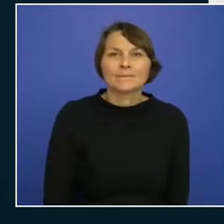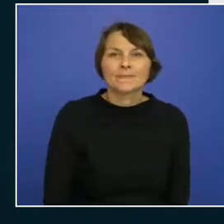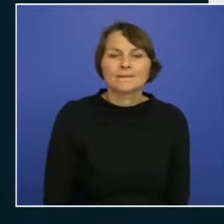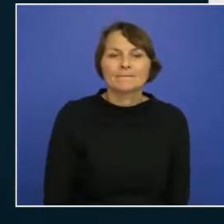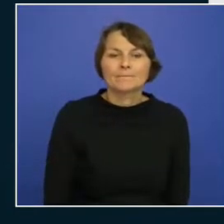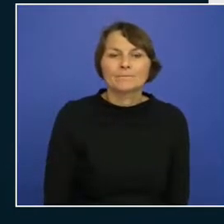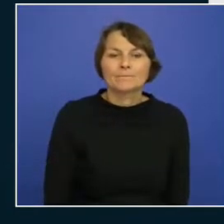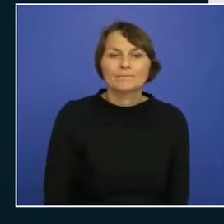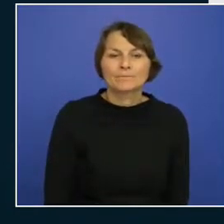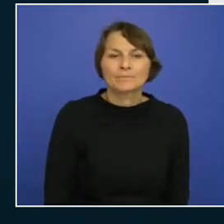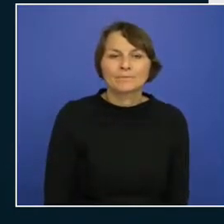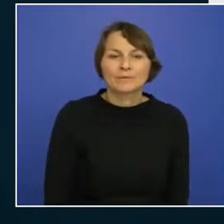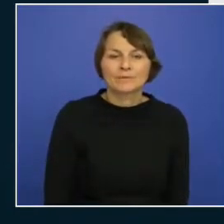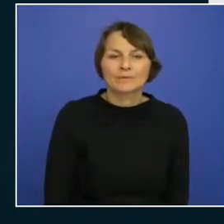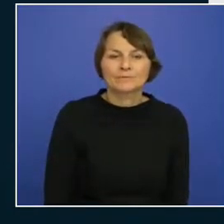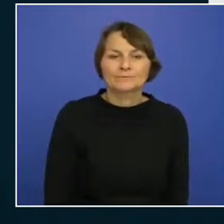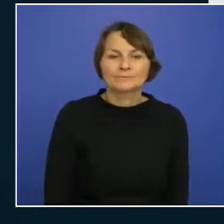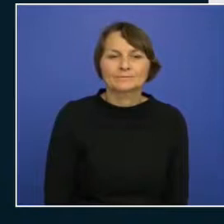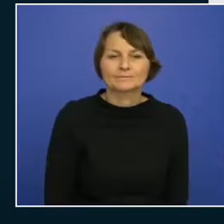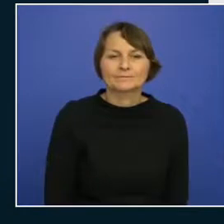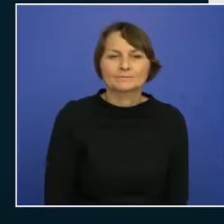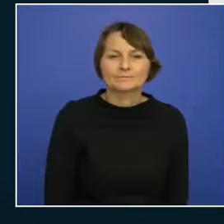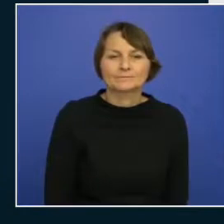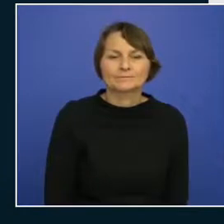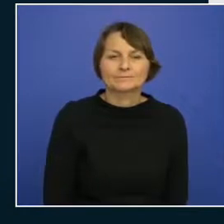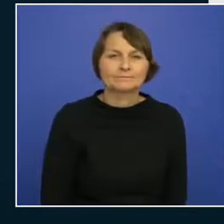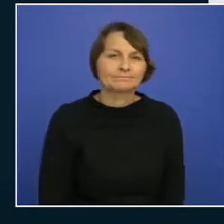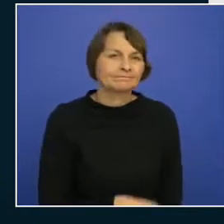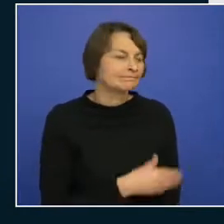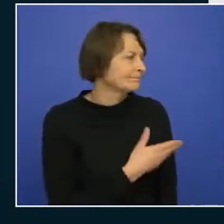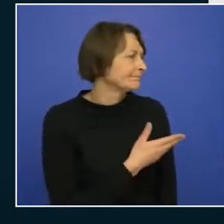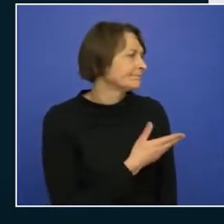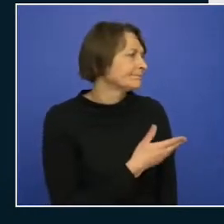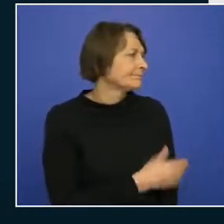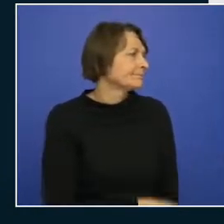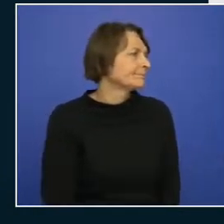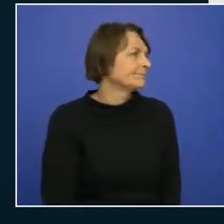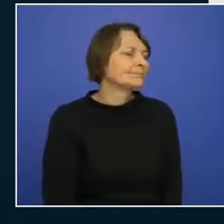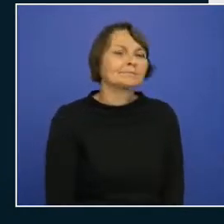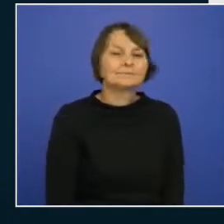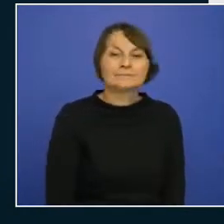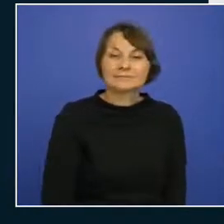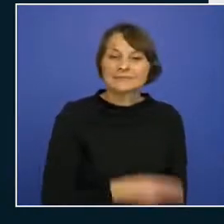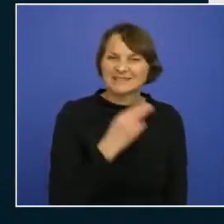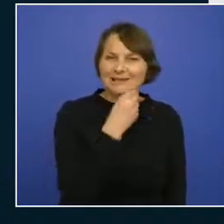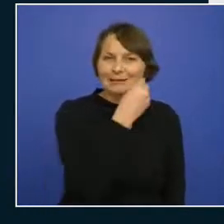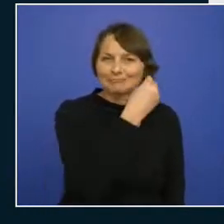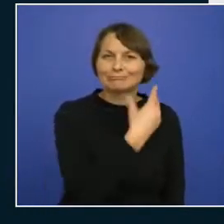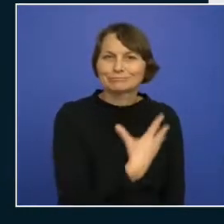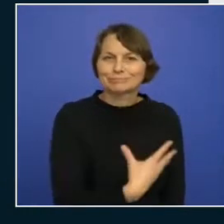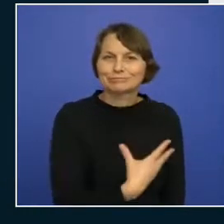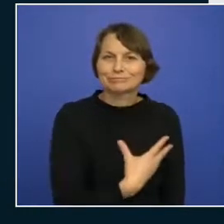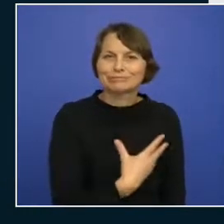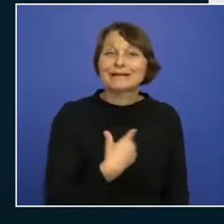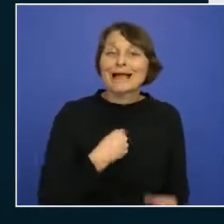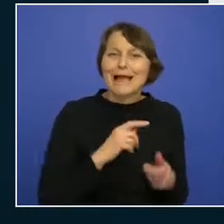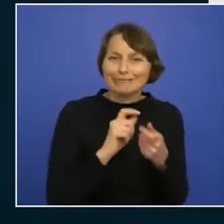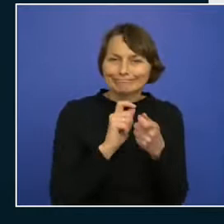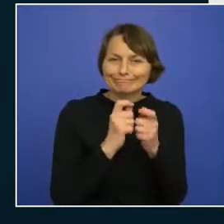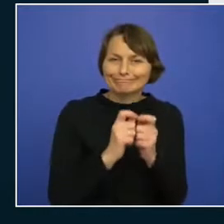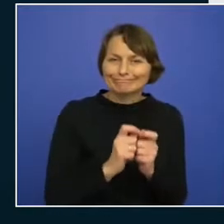and we go to secrets then you'll see that we can see them because I've added my user